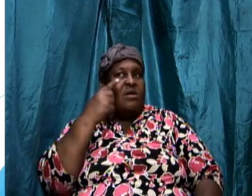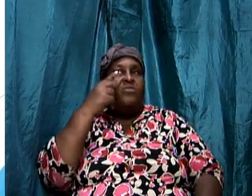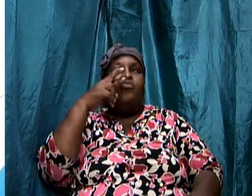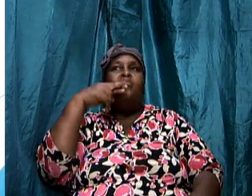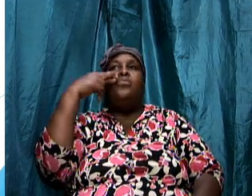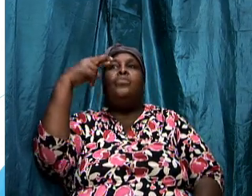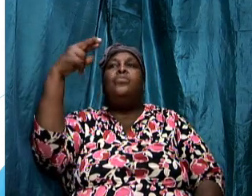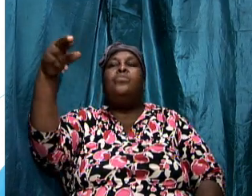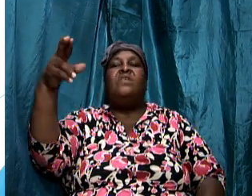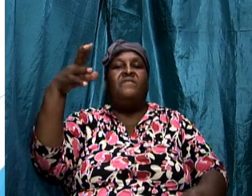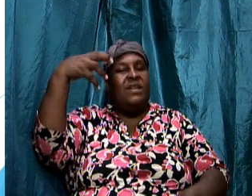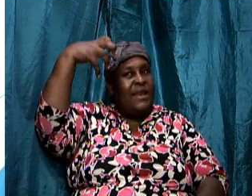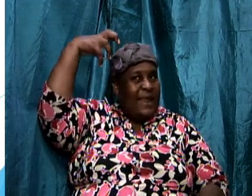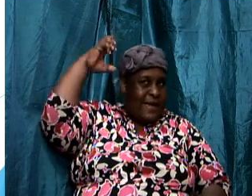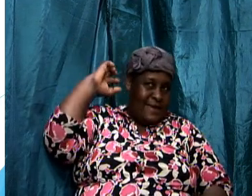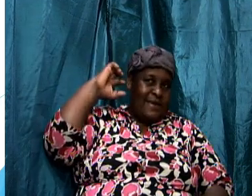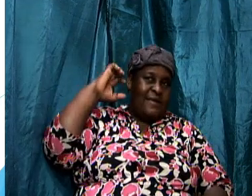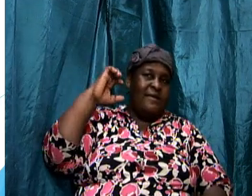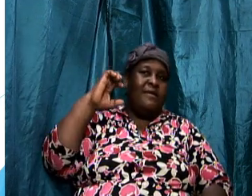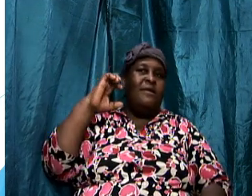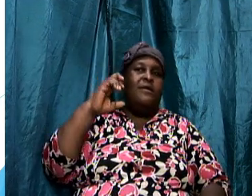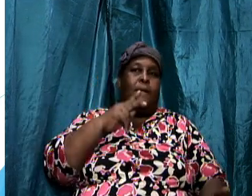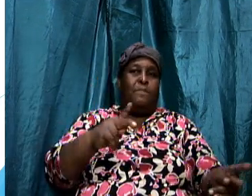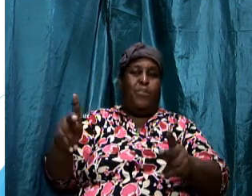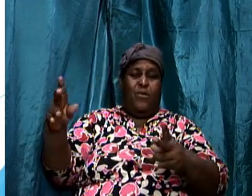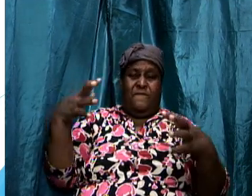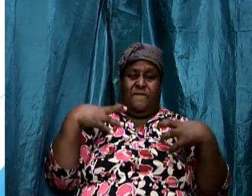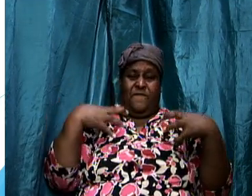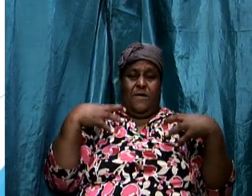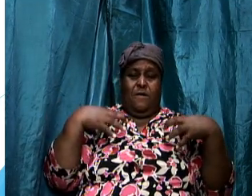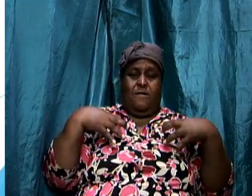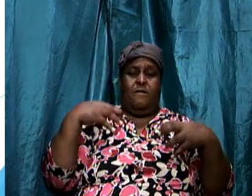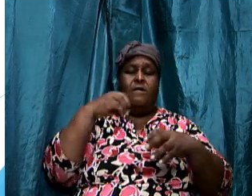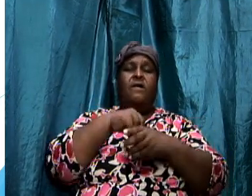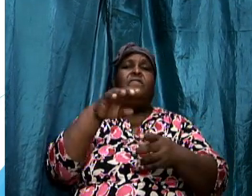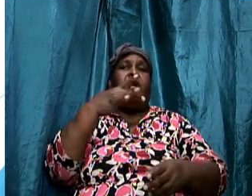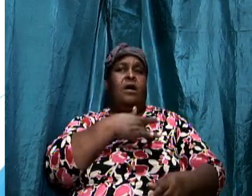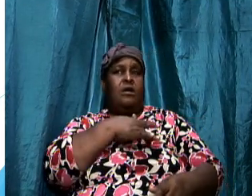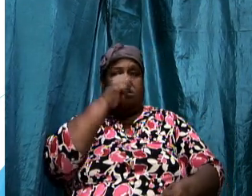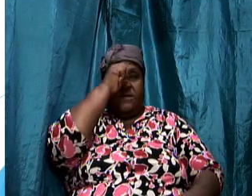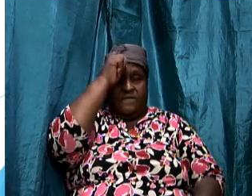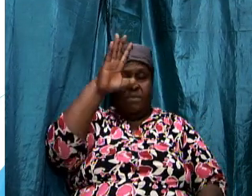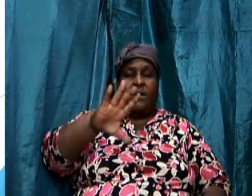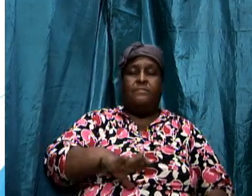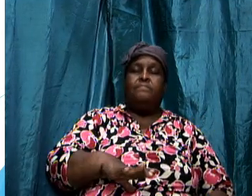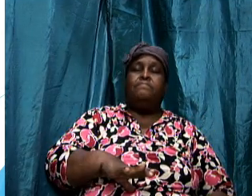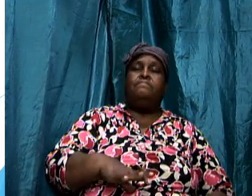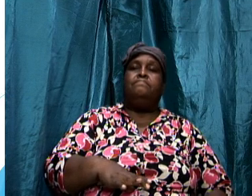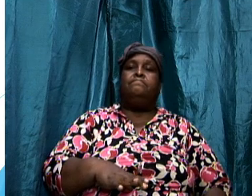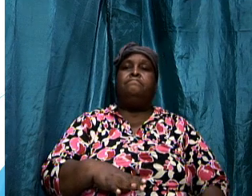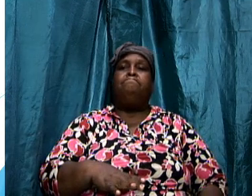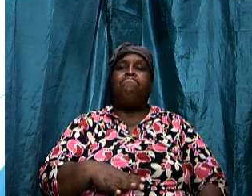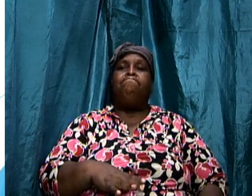drives fear in the hearts of man